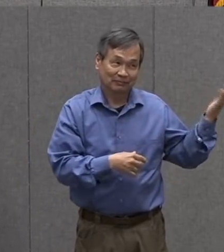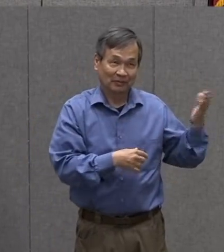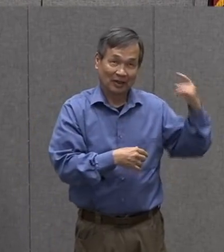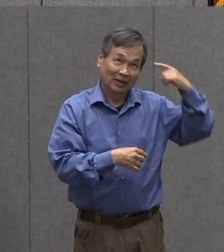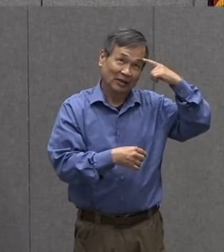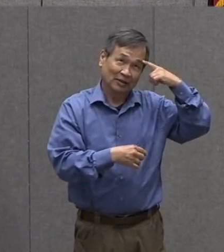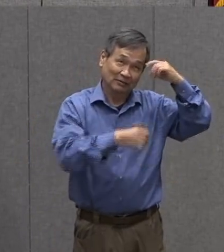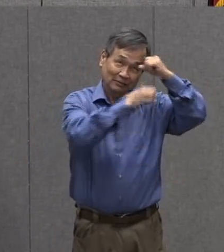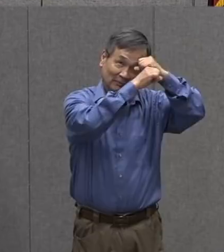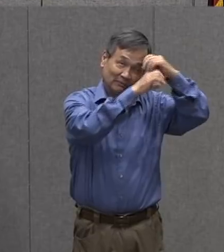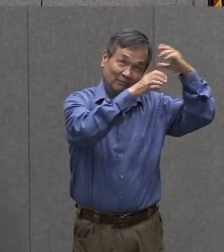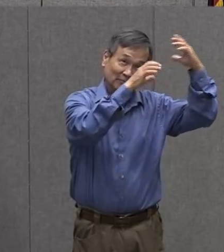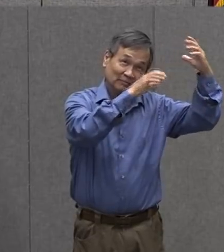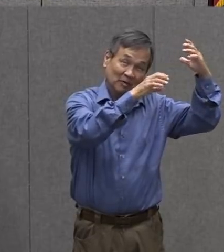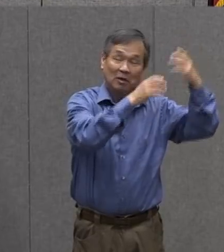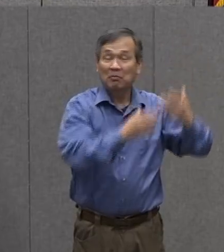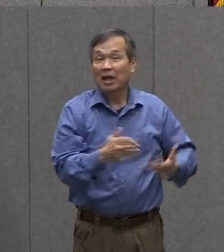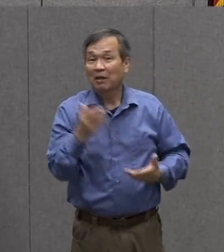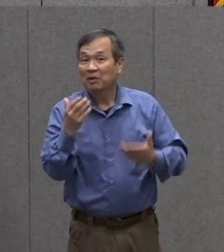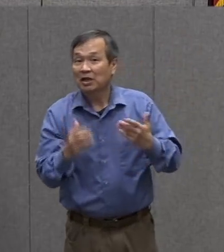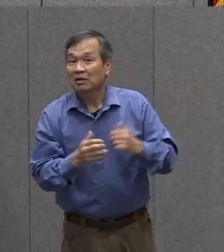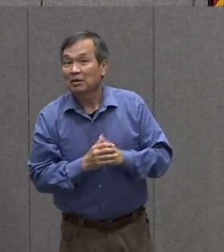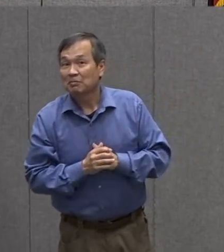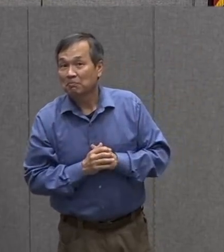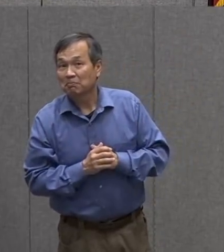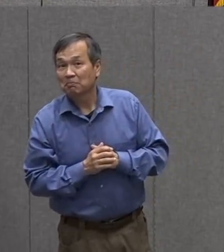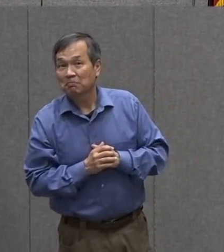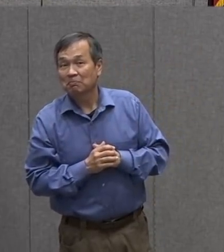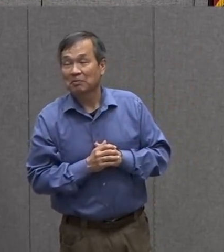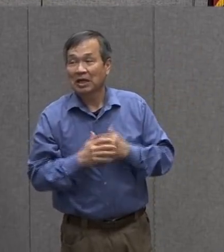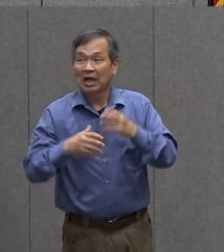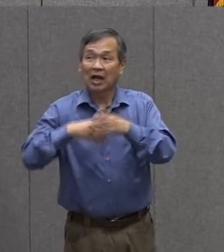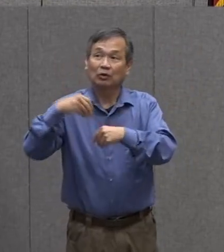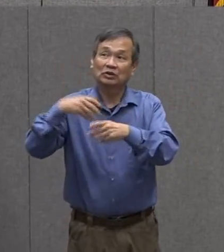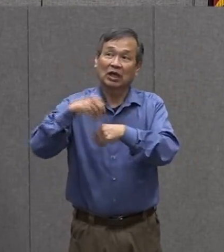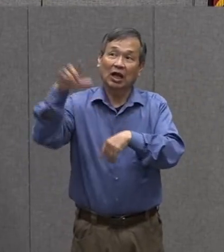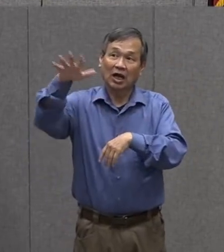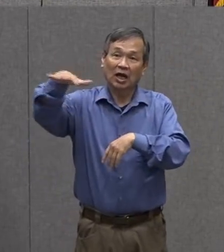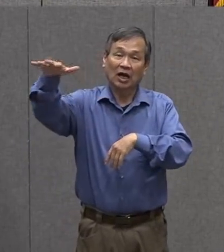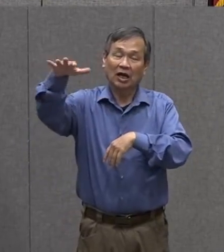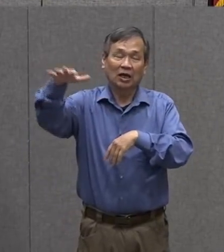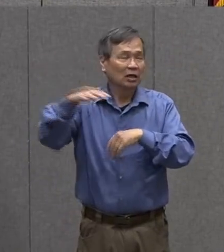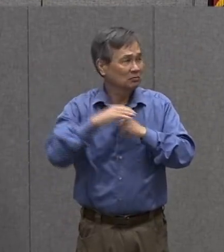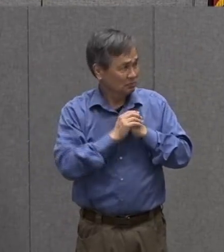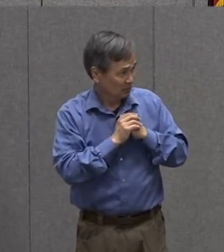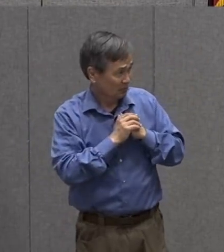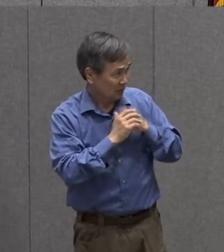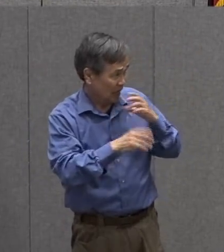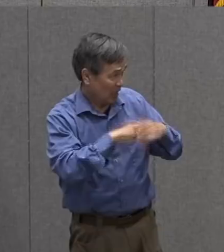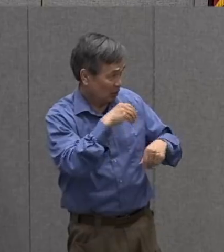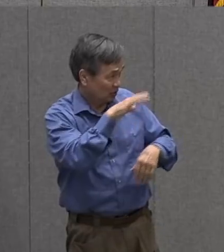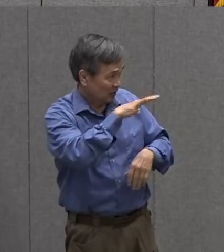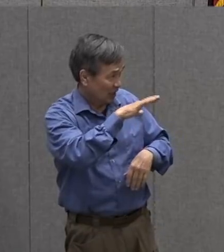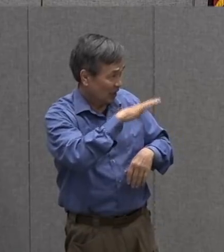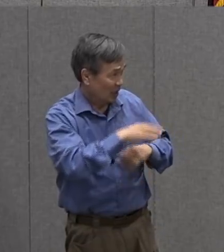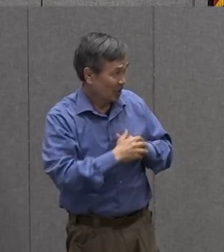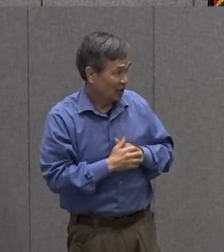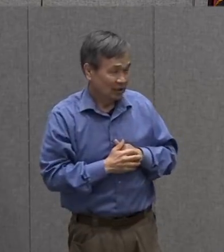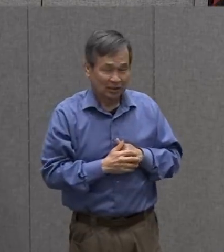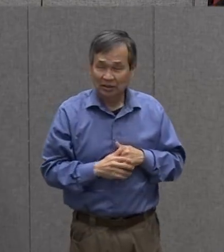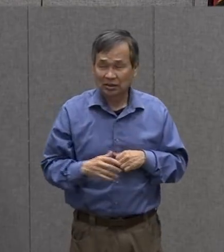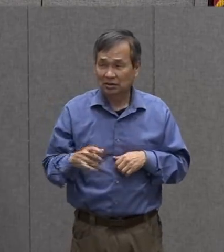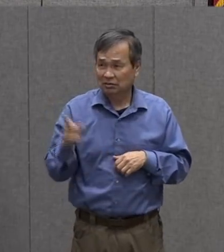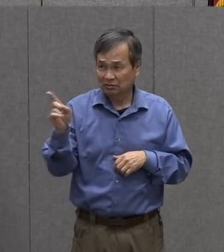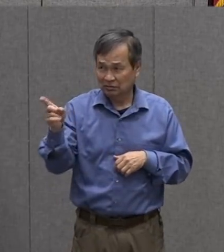my head that might be outside outside you haven't been outside in a